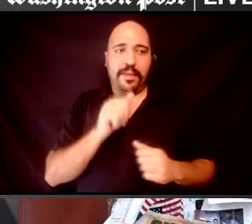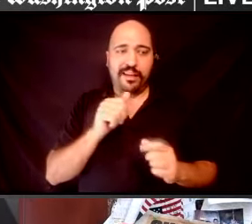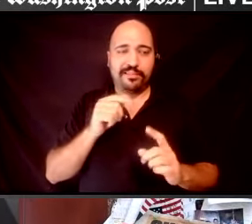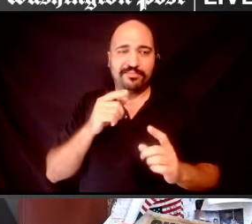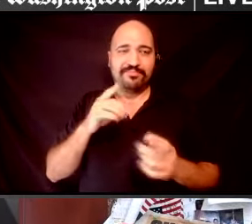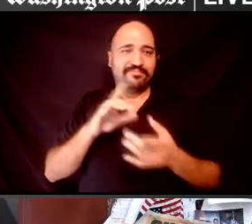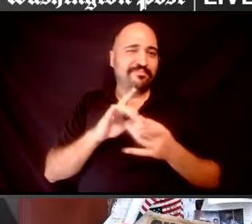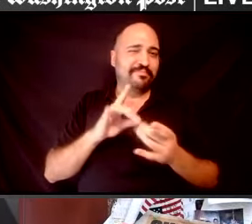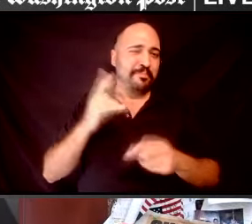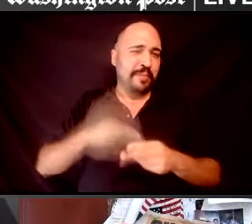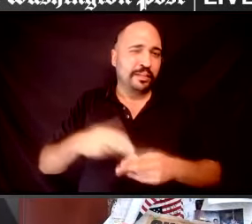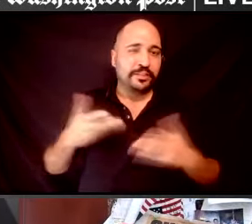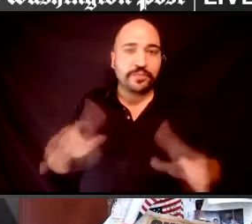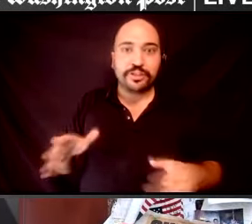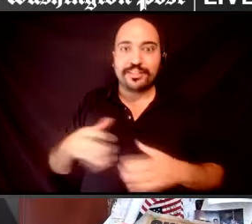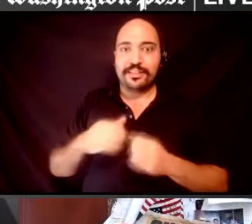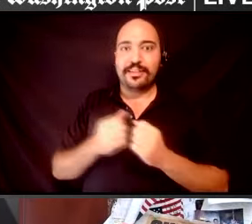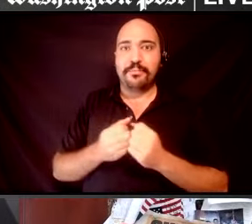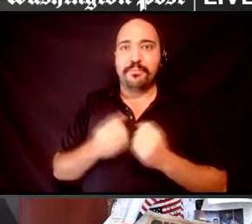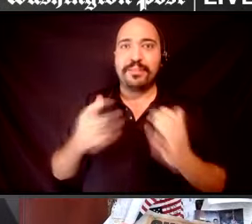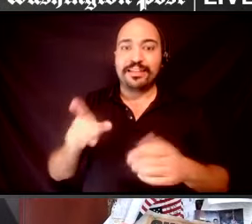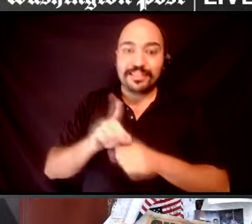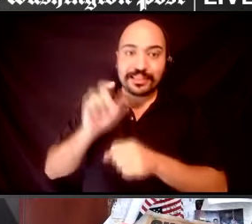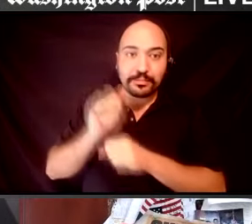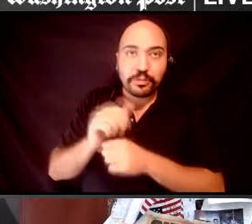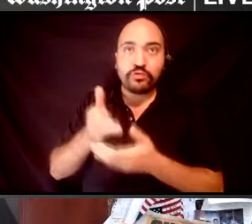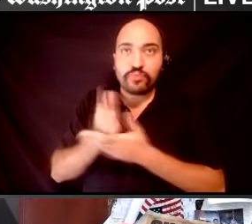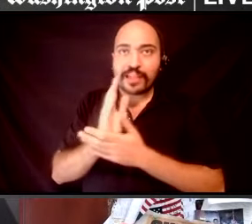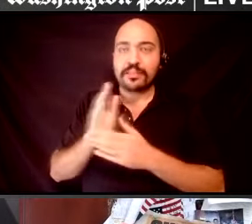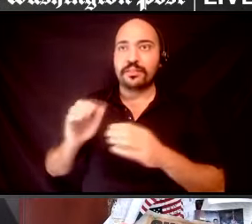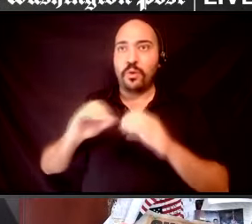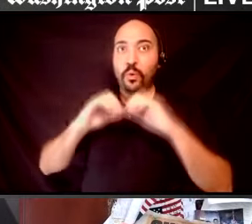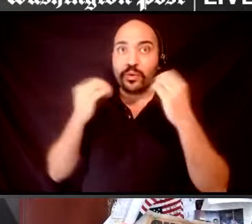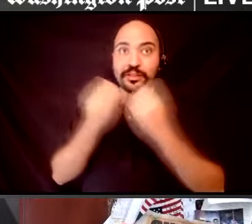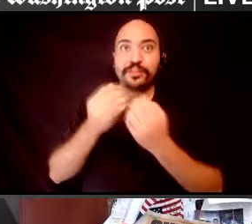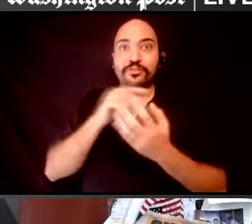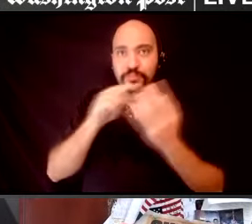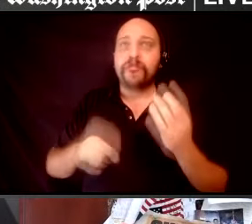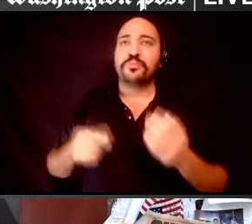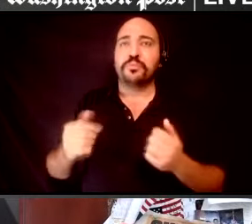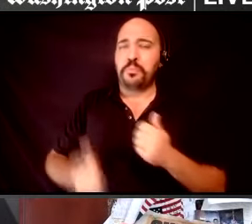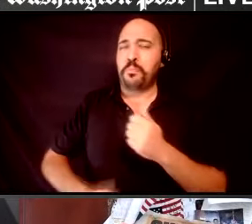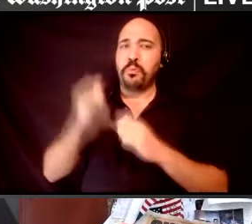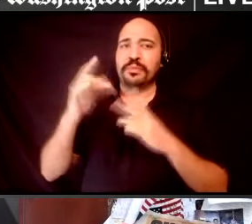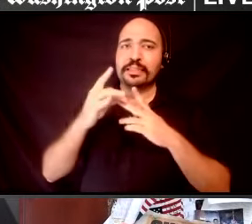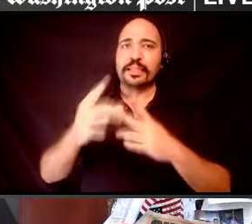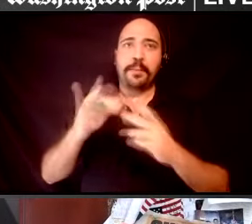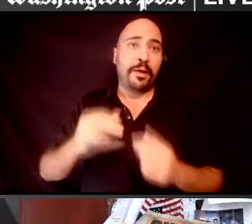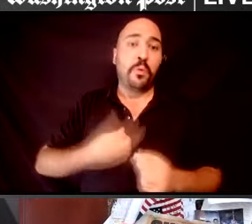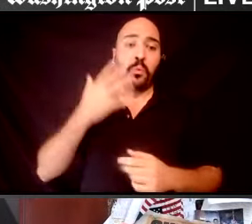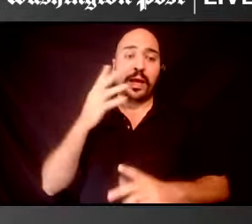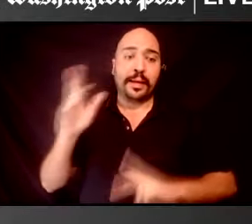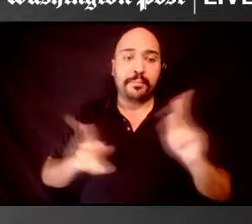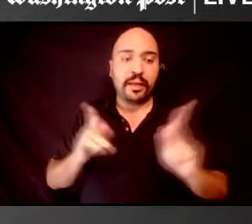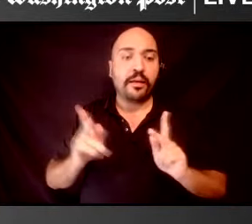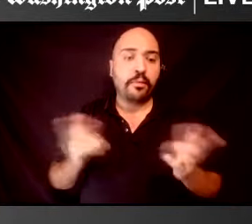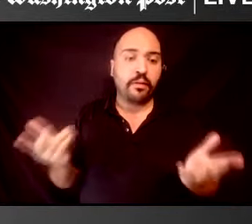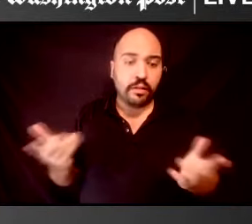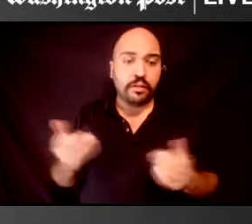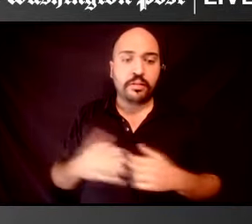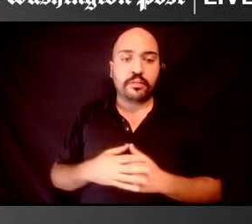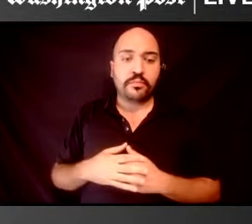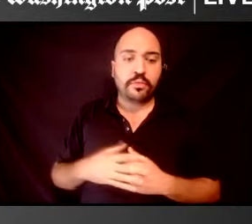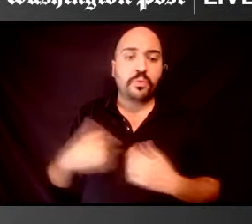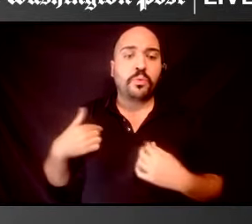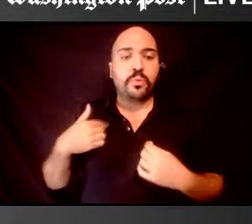disability rights organizations have been primarily led by white people. And